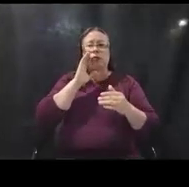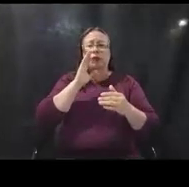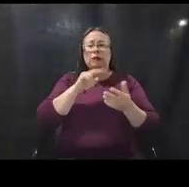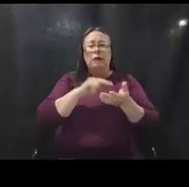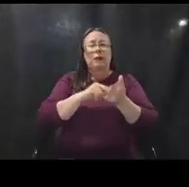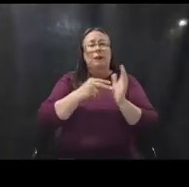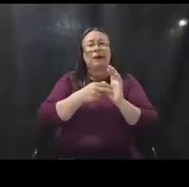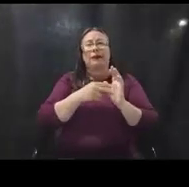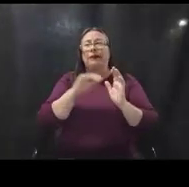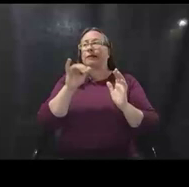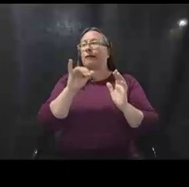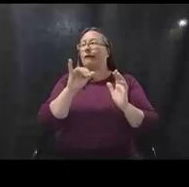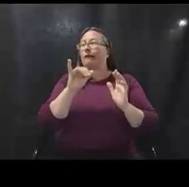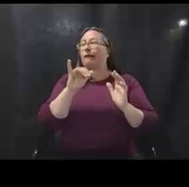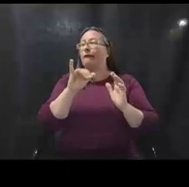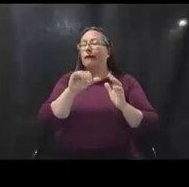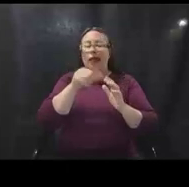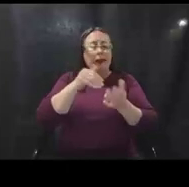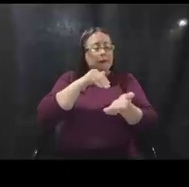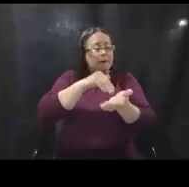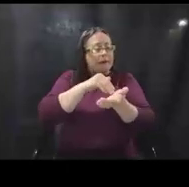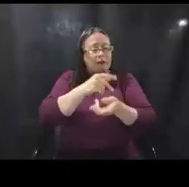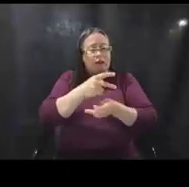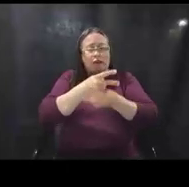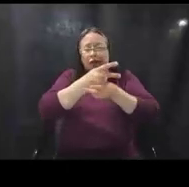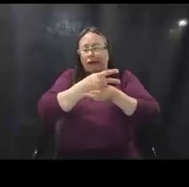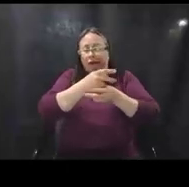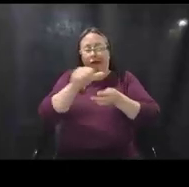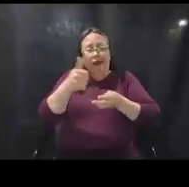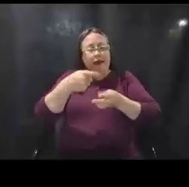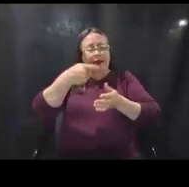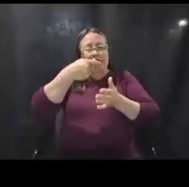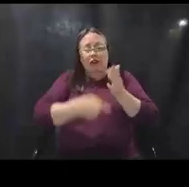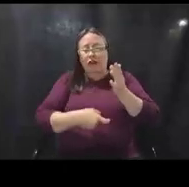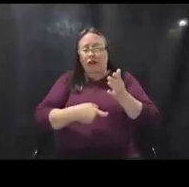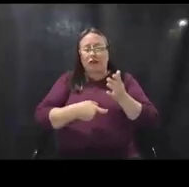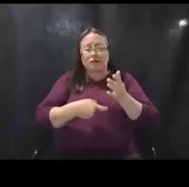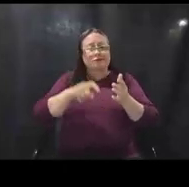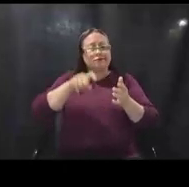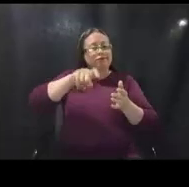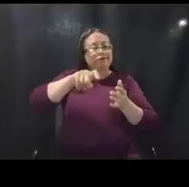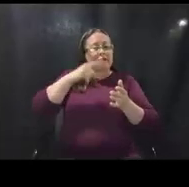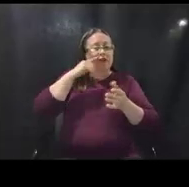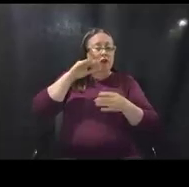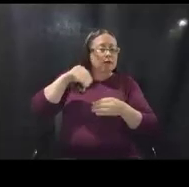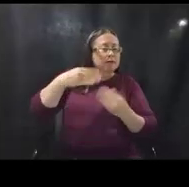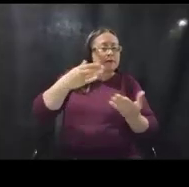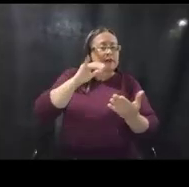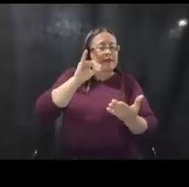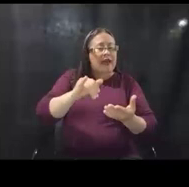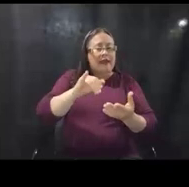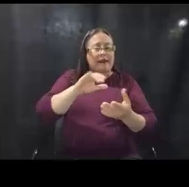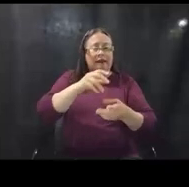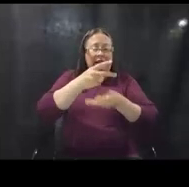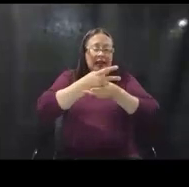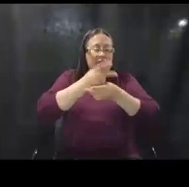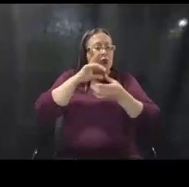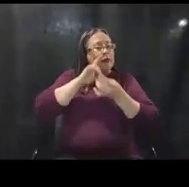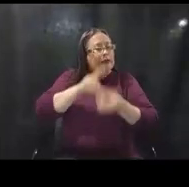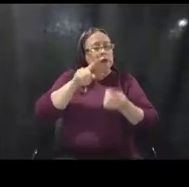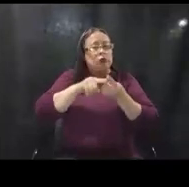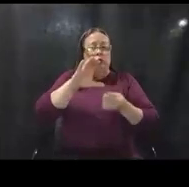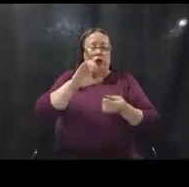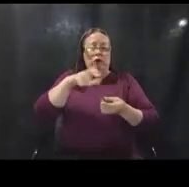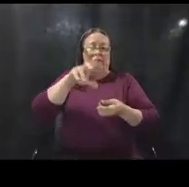any medical care and any costs related and necessary to provide that medical care for COVID-19 only.